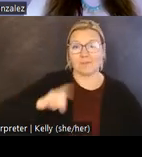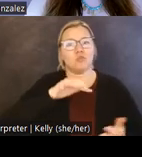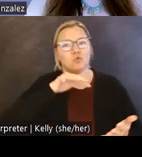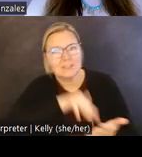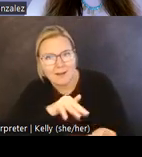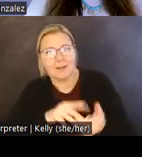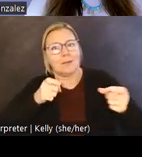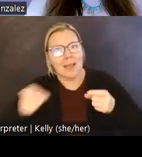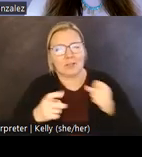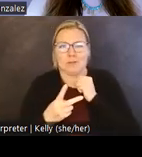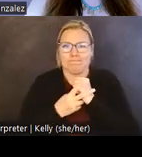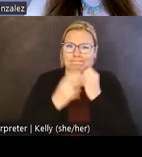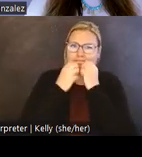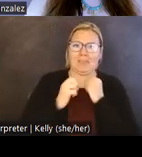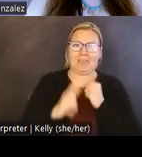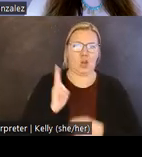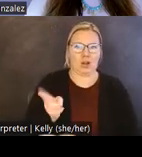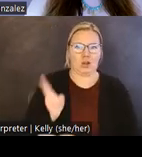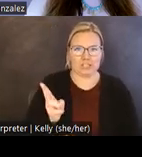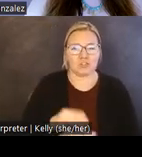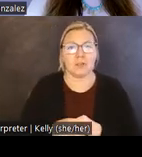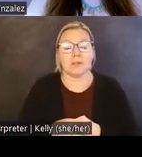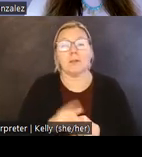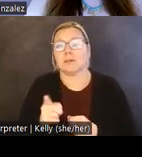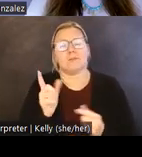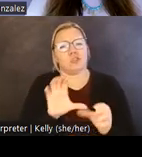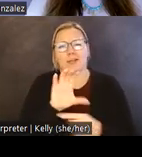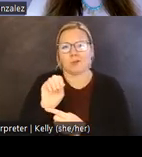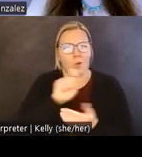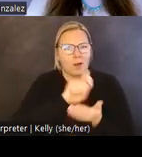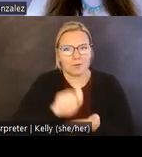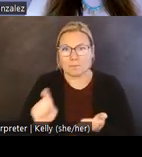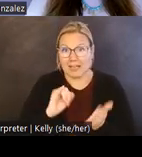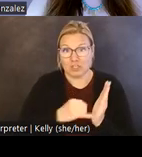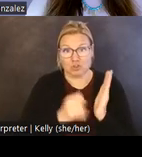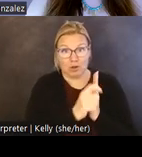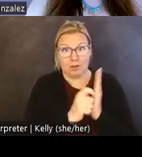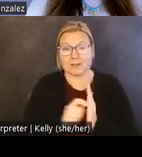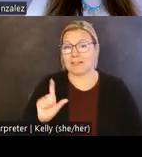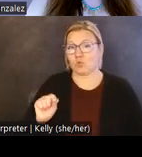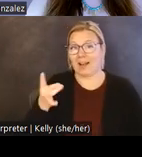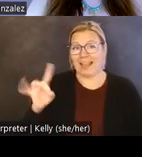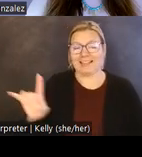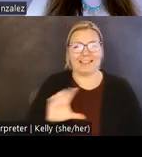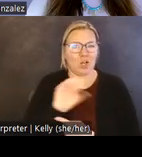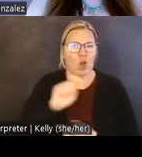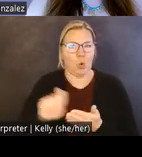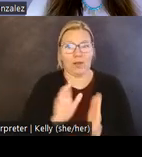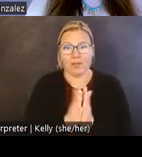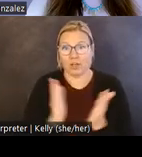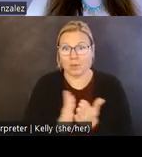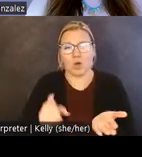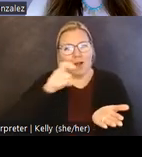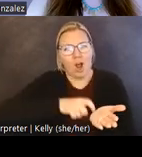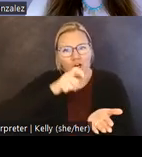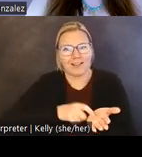their heritage. She has co-authored numerous journal articles, and in 2018 co-authored the book, The Archaeology of